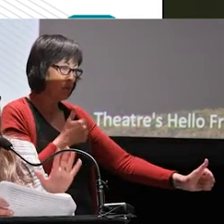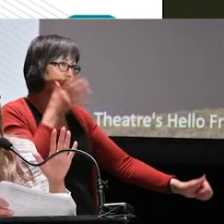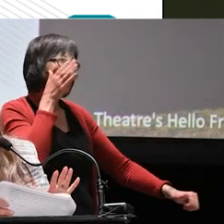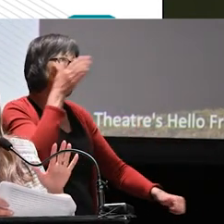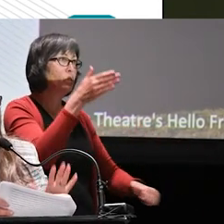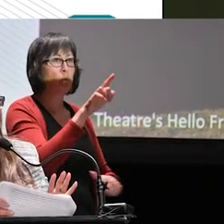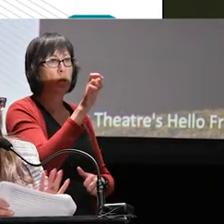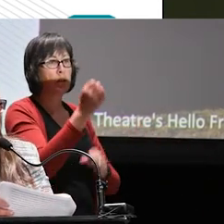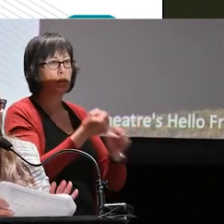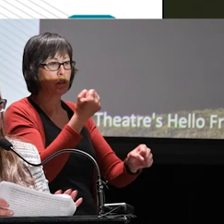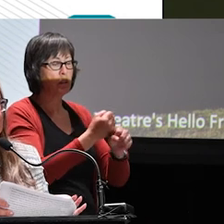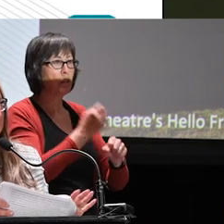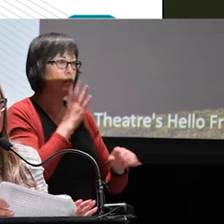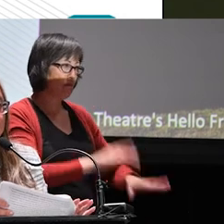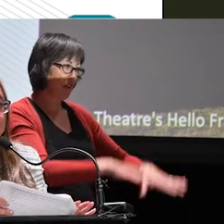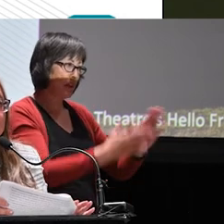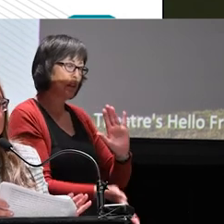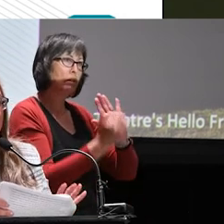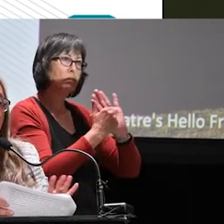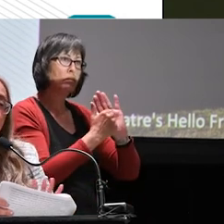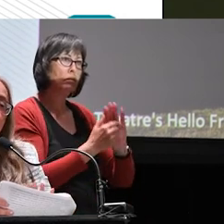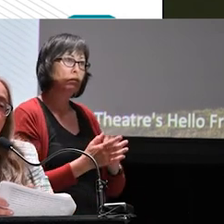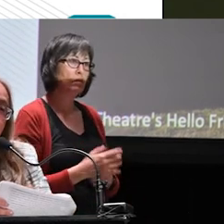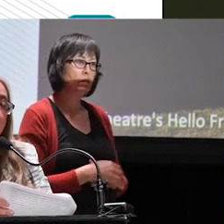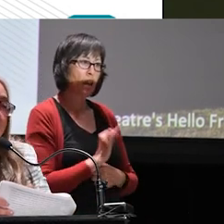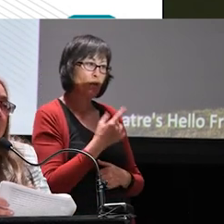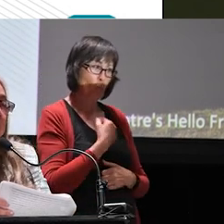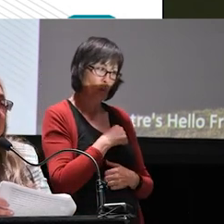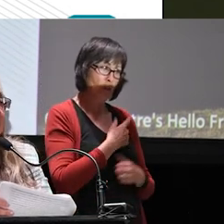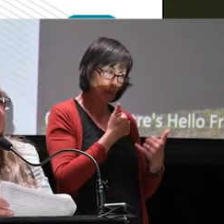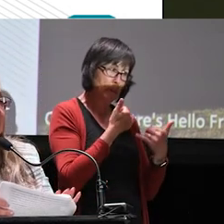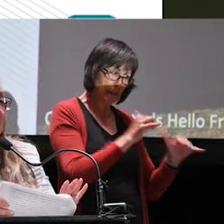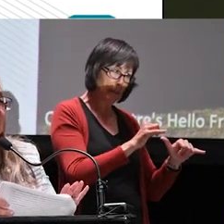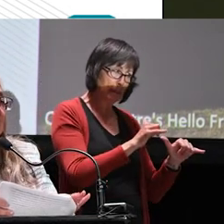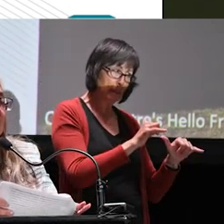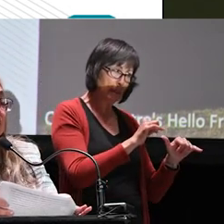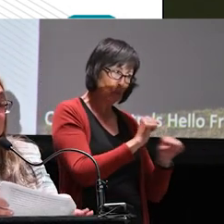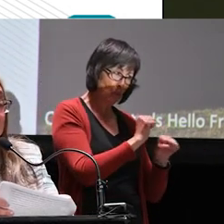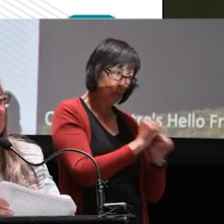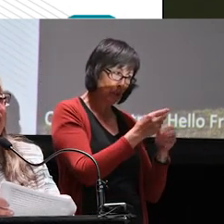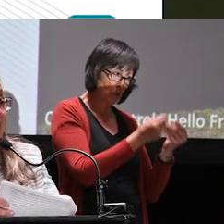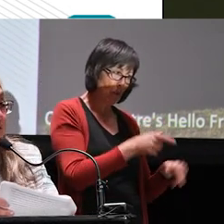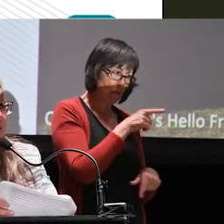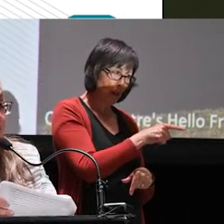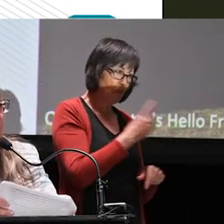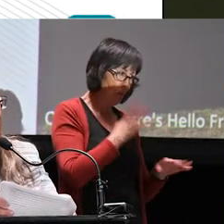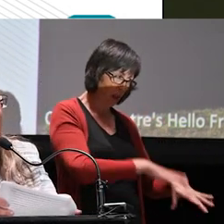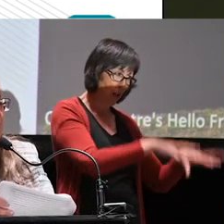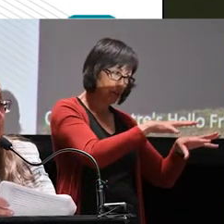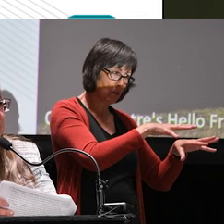100-year flood ramification again. So, if we're doing that as a result of the flood,